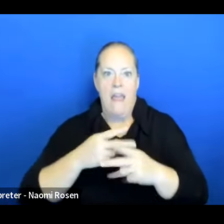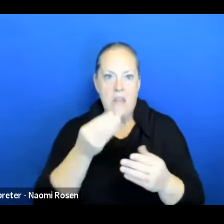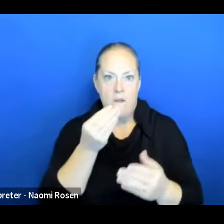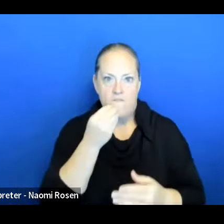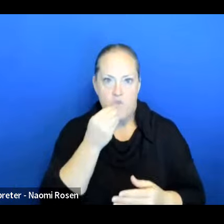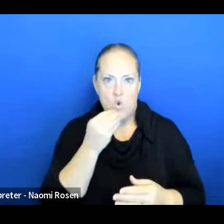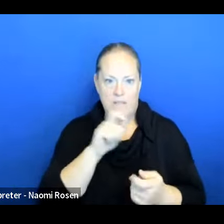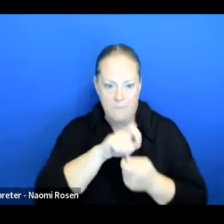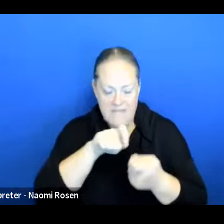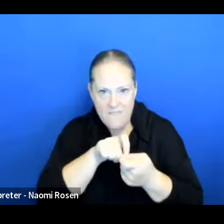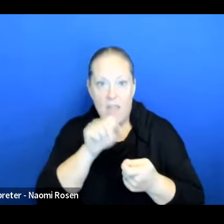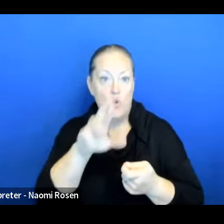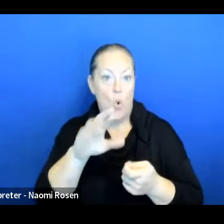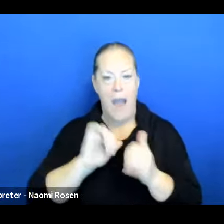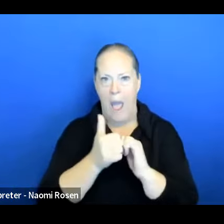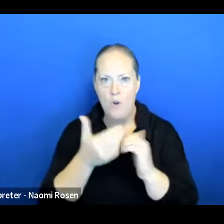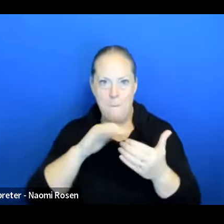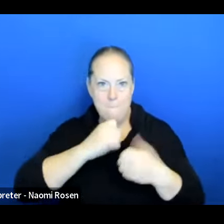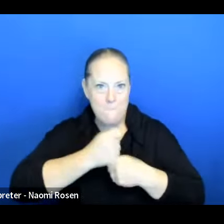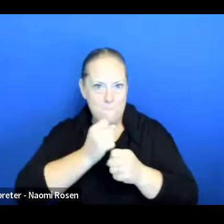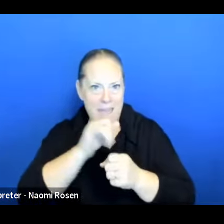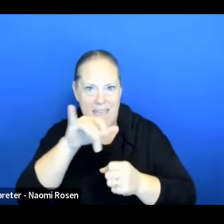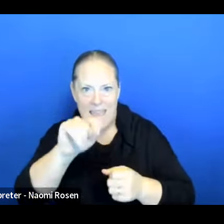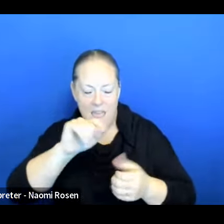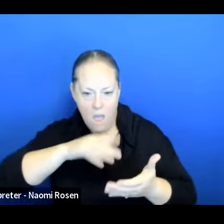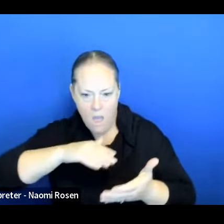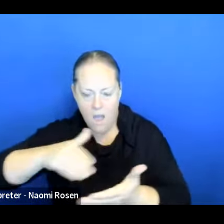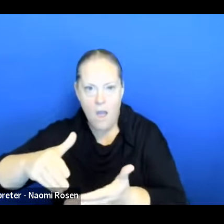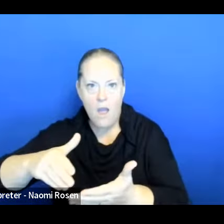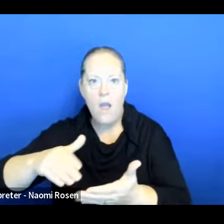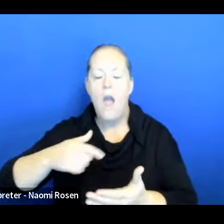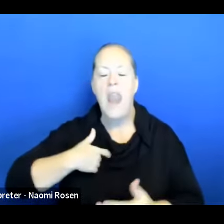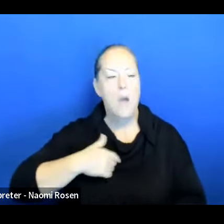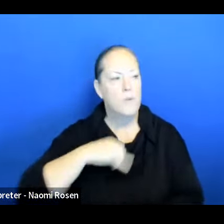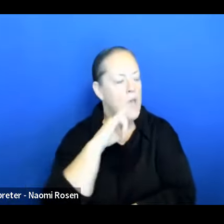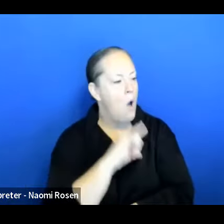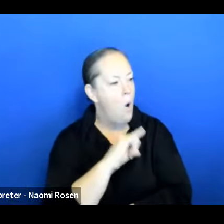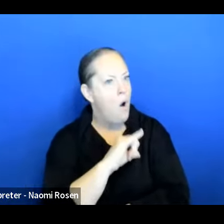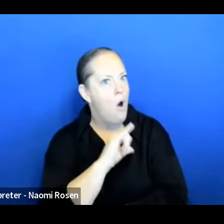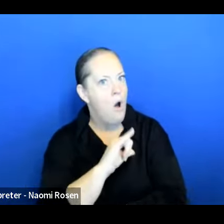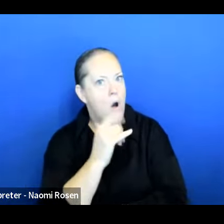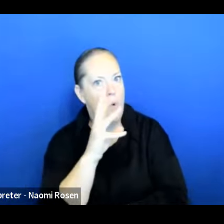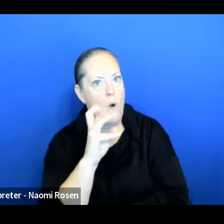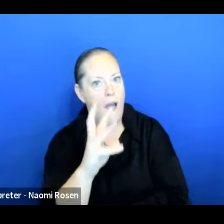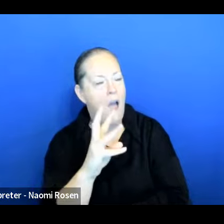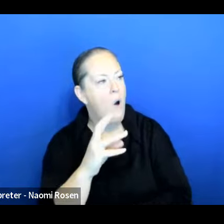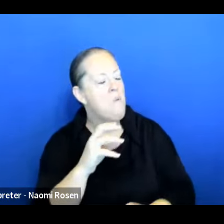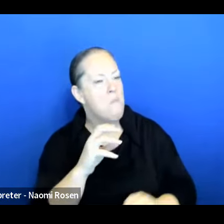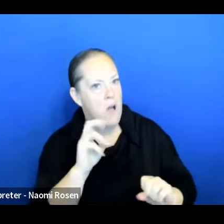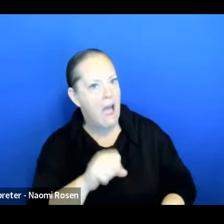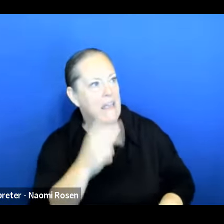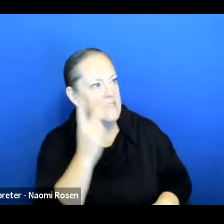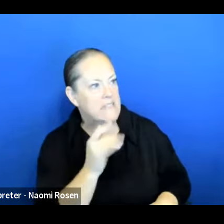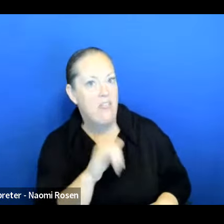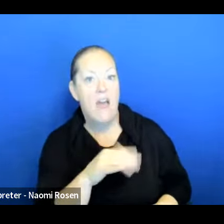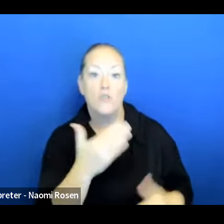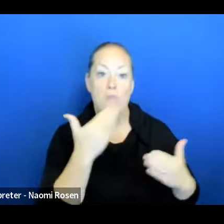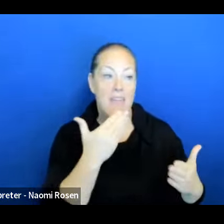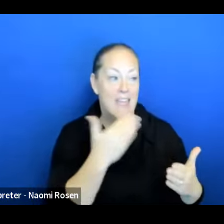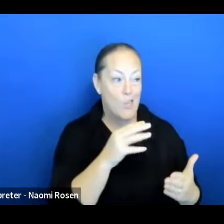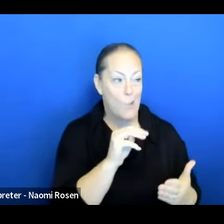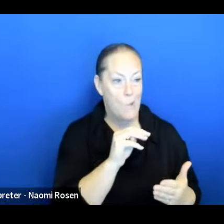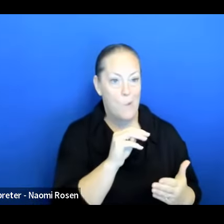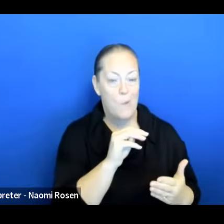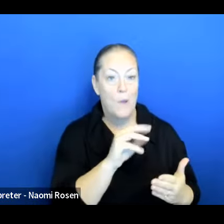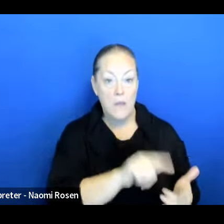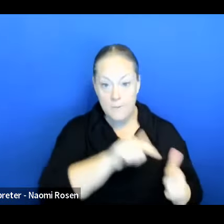a gentleman who shared that. I go, huh? Yep. Yep. I can see that. I can see that. Well, thank you, Mr. Harper, Mr. McDonald, uh,